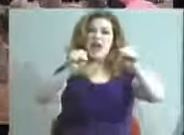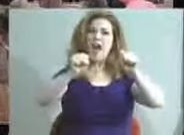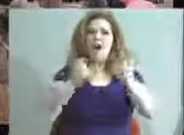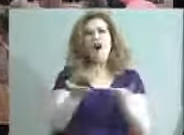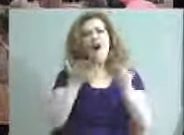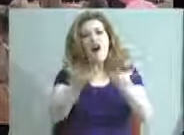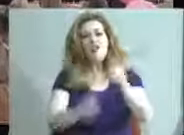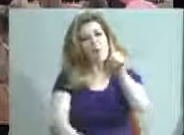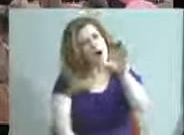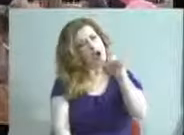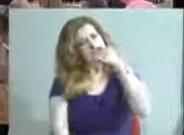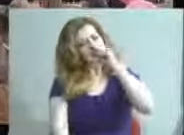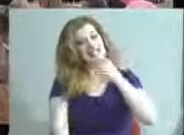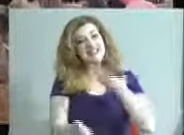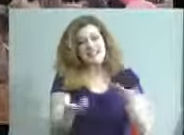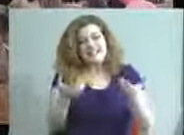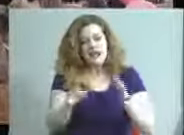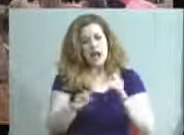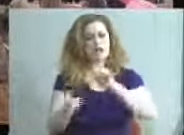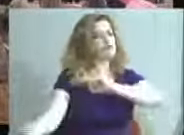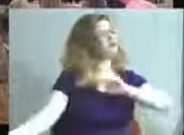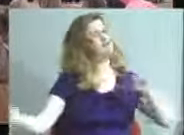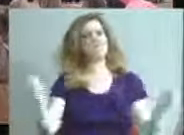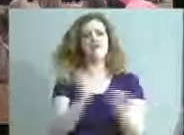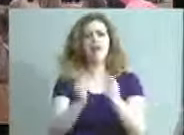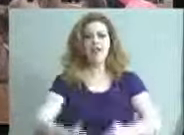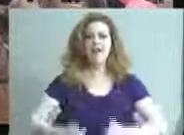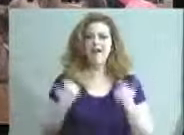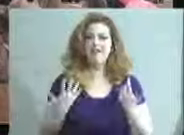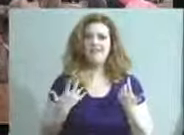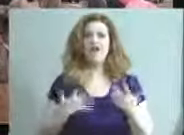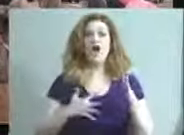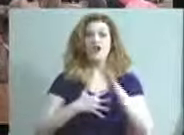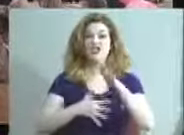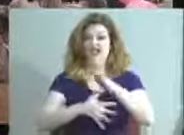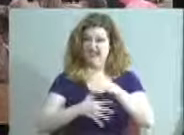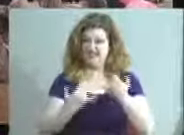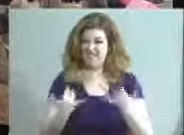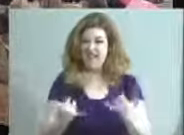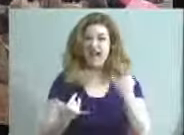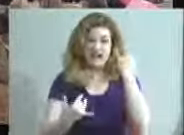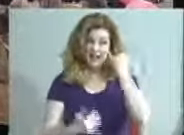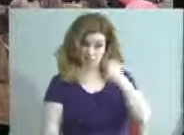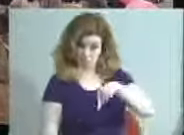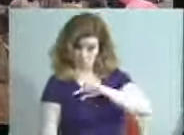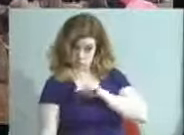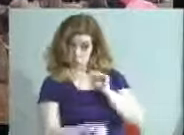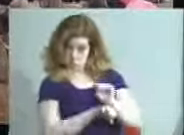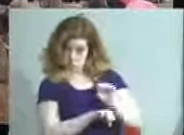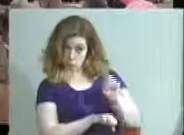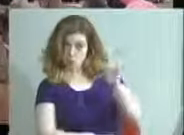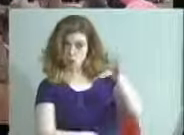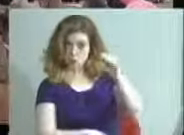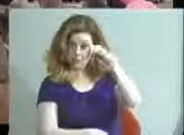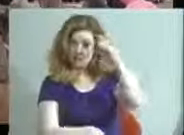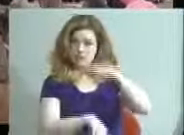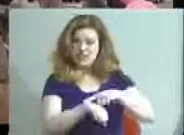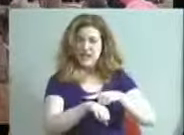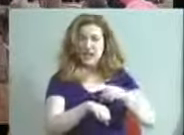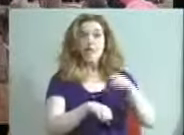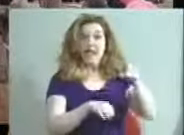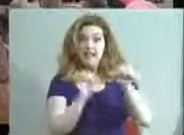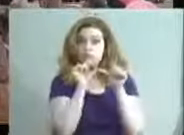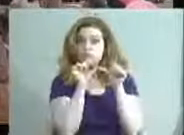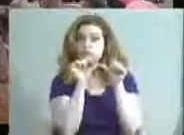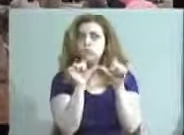the chance to change their life. Our juniors in high school now, if they qualify to work at UPS this summer, and then stick with